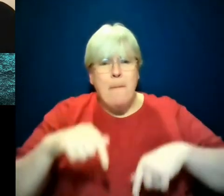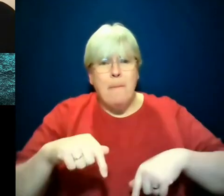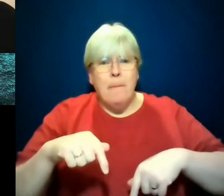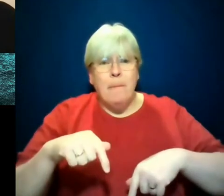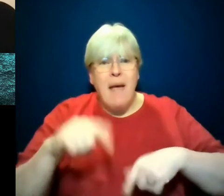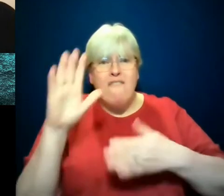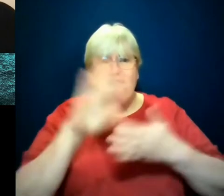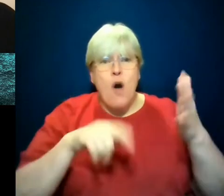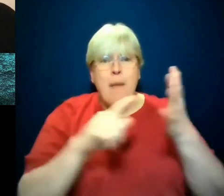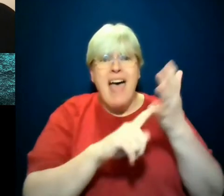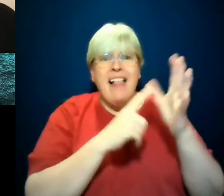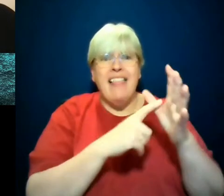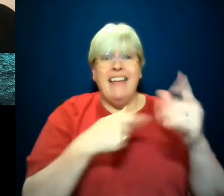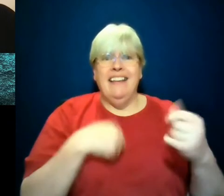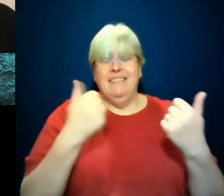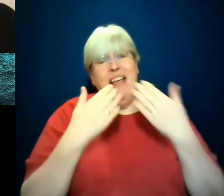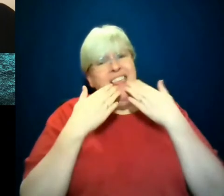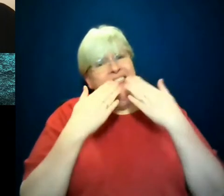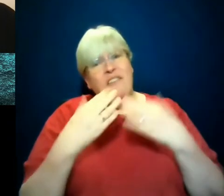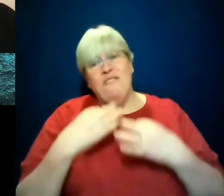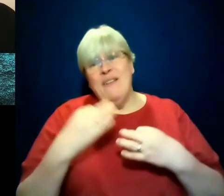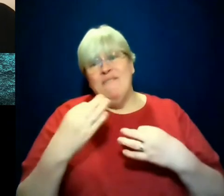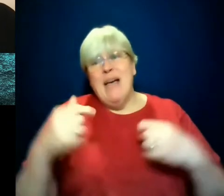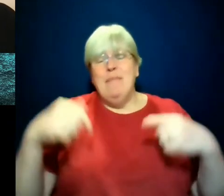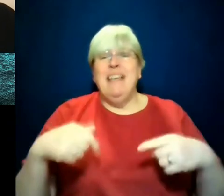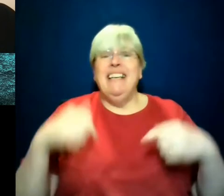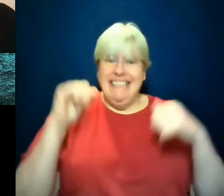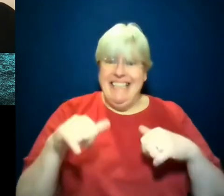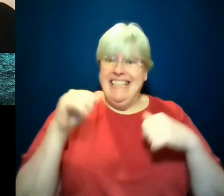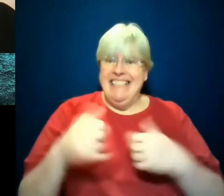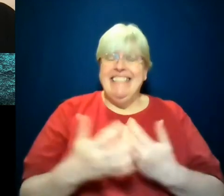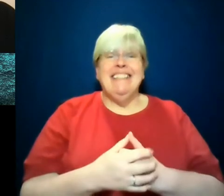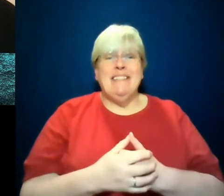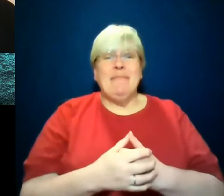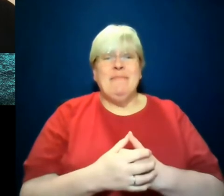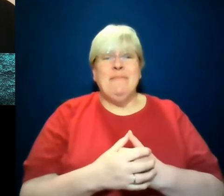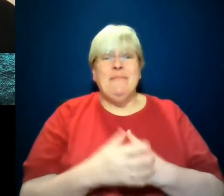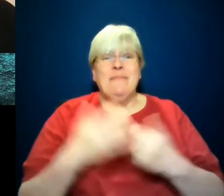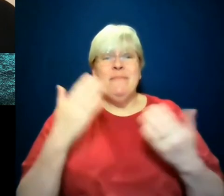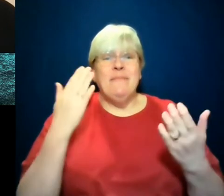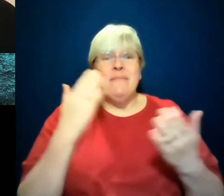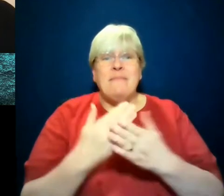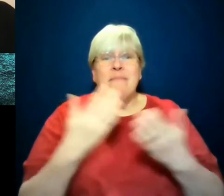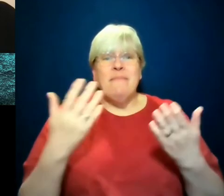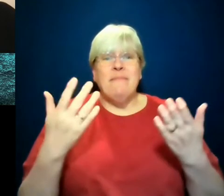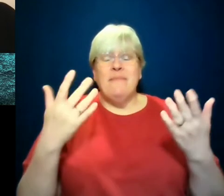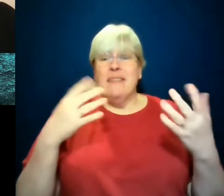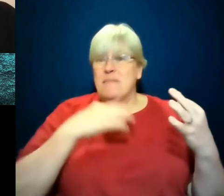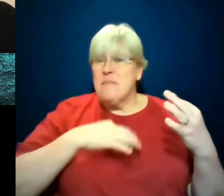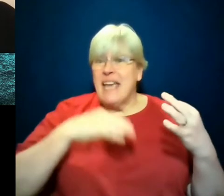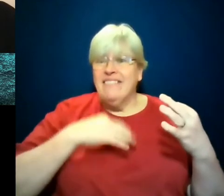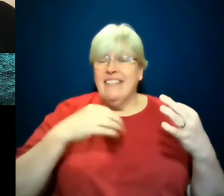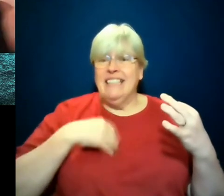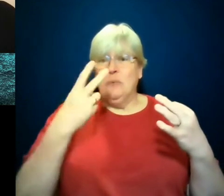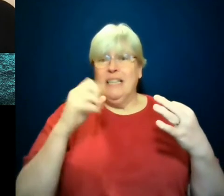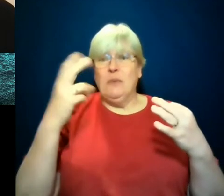Yes, thank you guys for having me and yes I echo if there's been a silver lining in 2020 is that